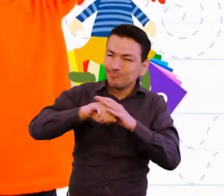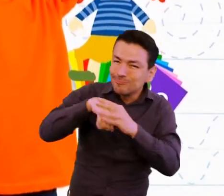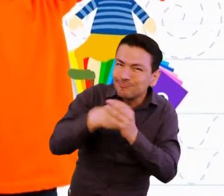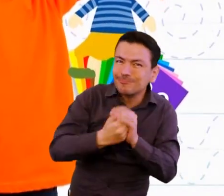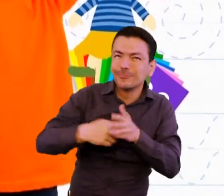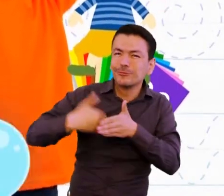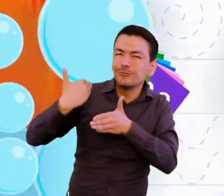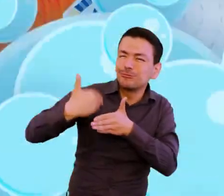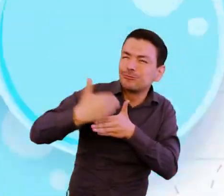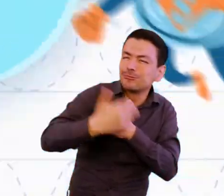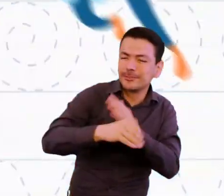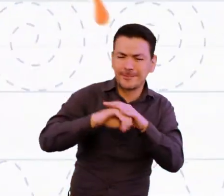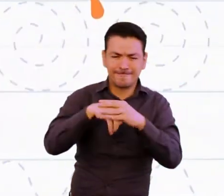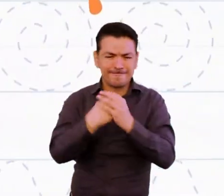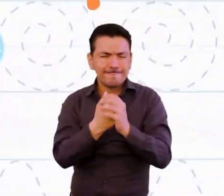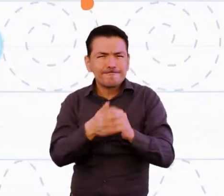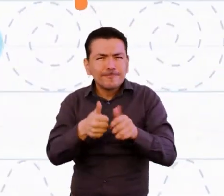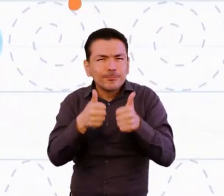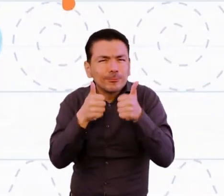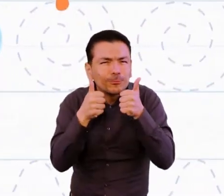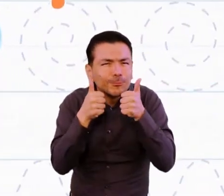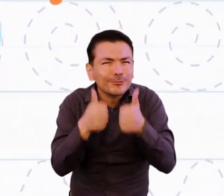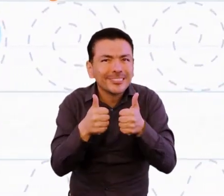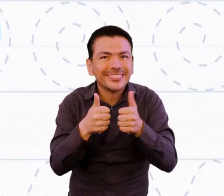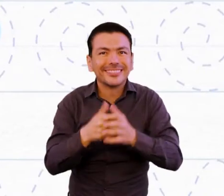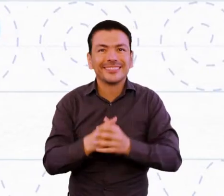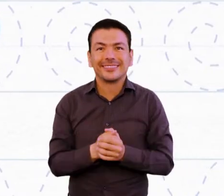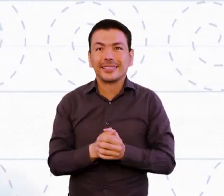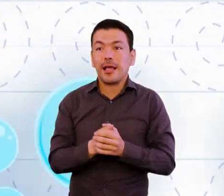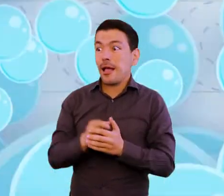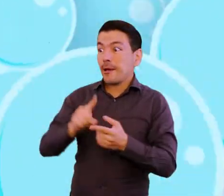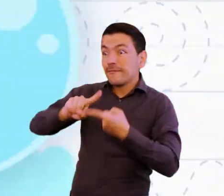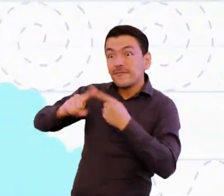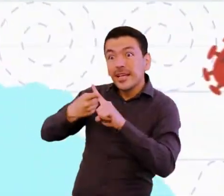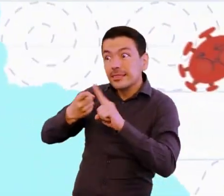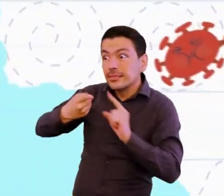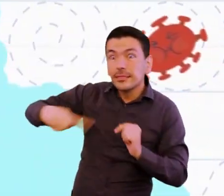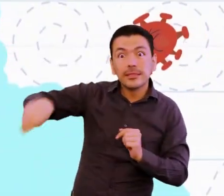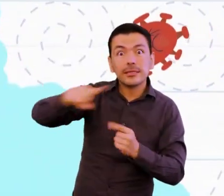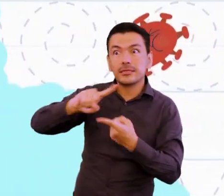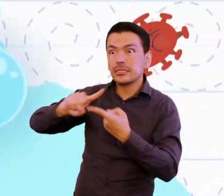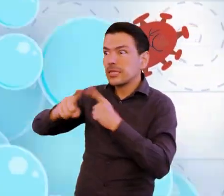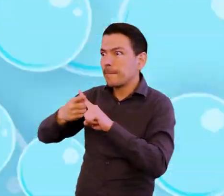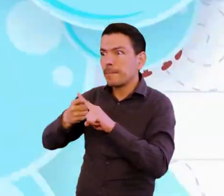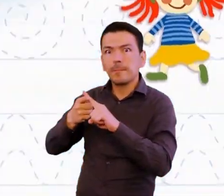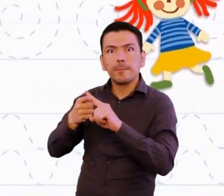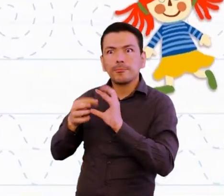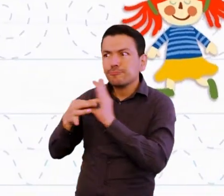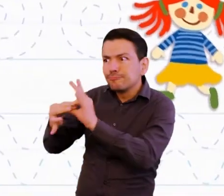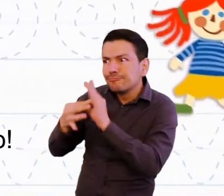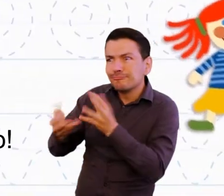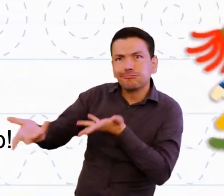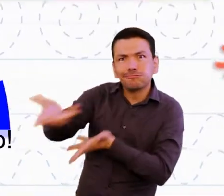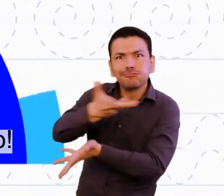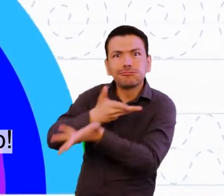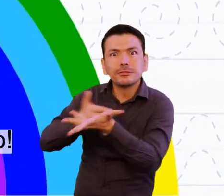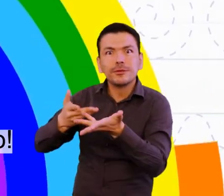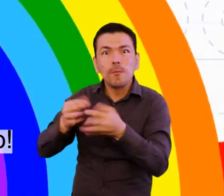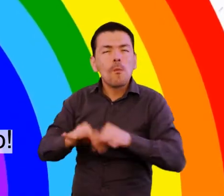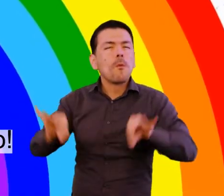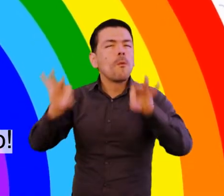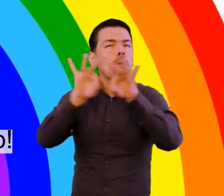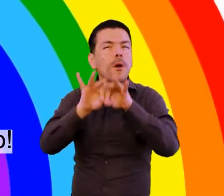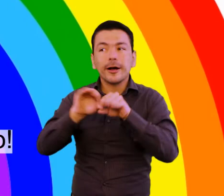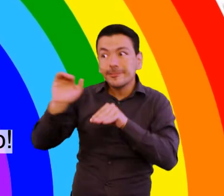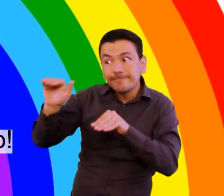wash your hands often and wash them well and remind your